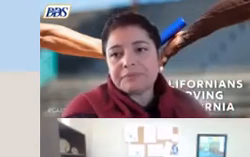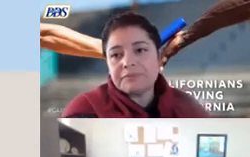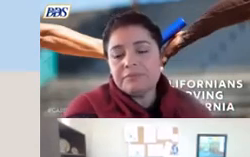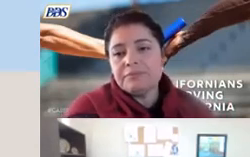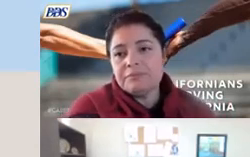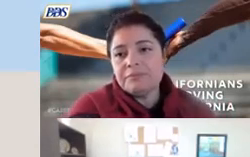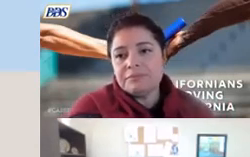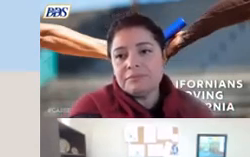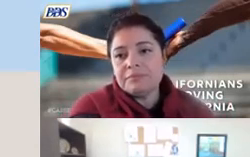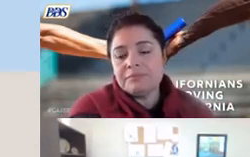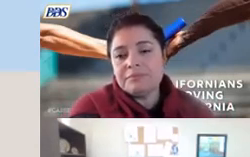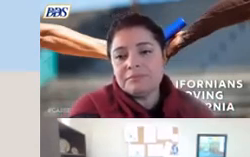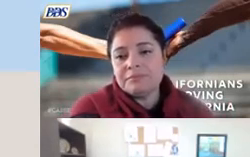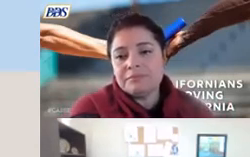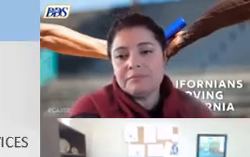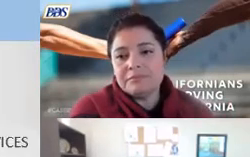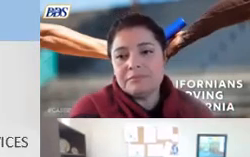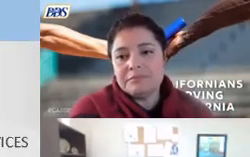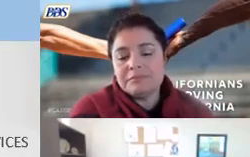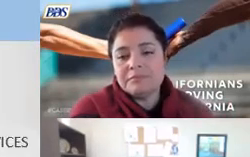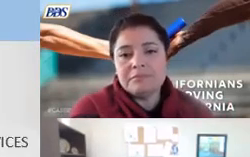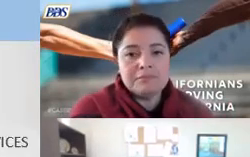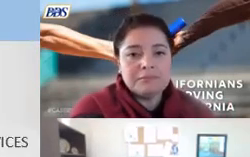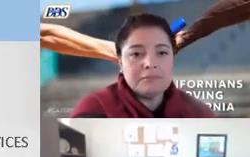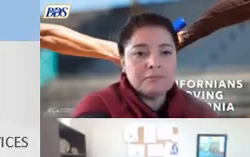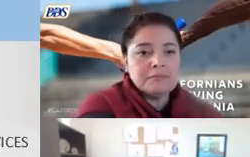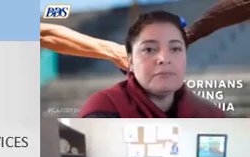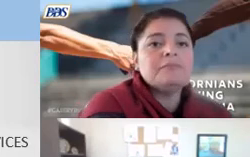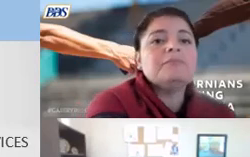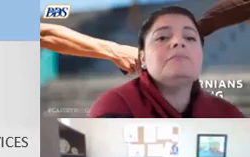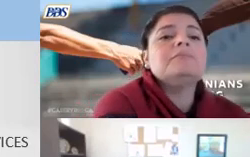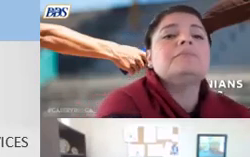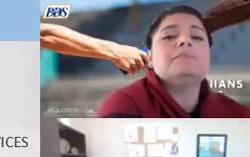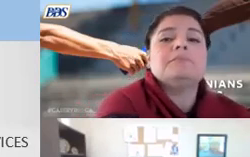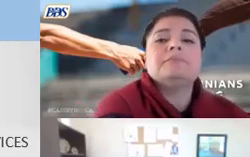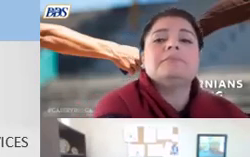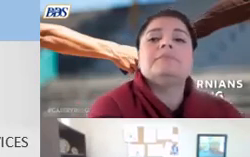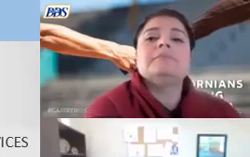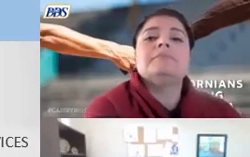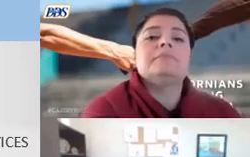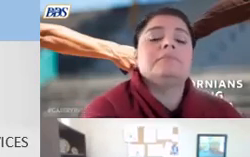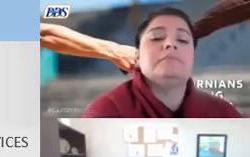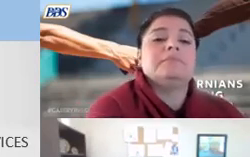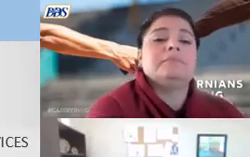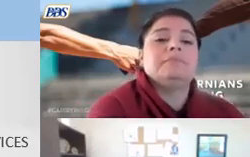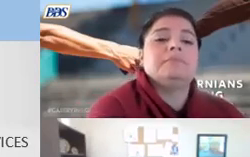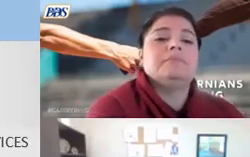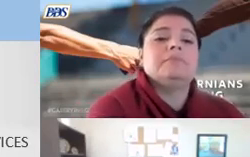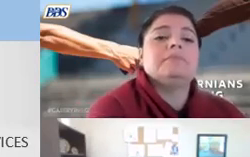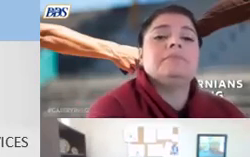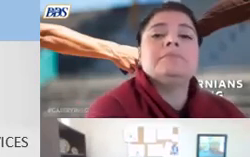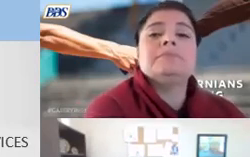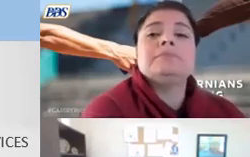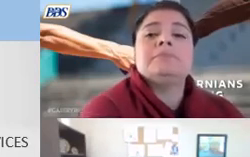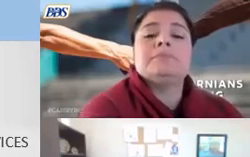on our next slide uh this is where we uh deviated a bit from the uh data provided by the